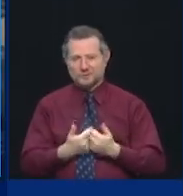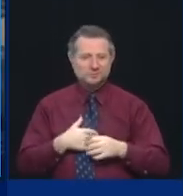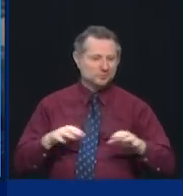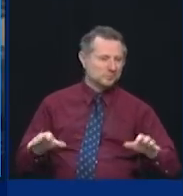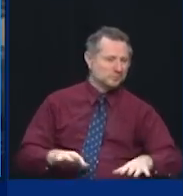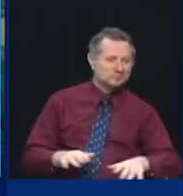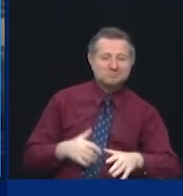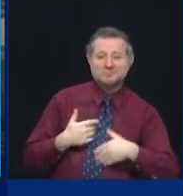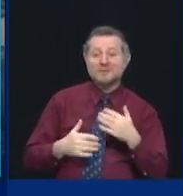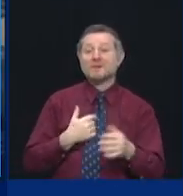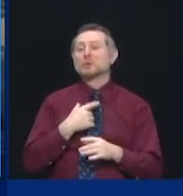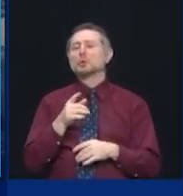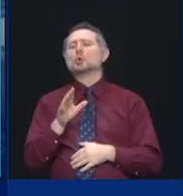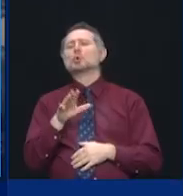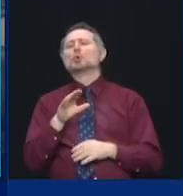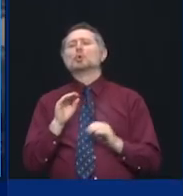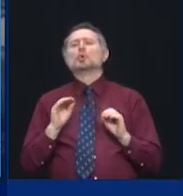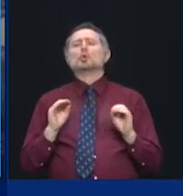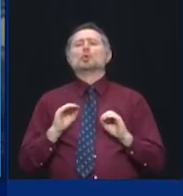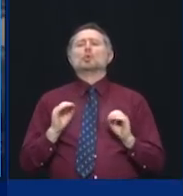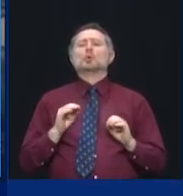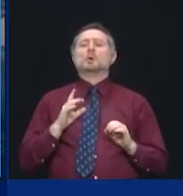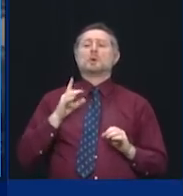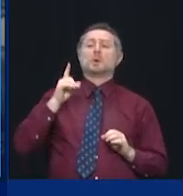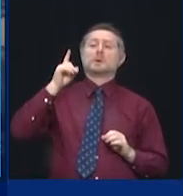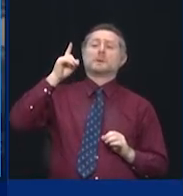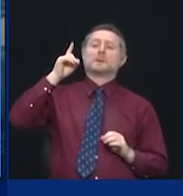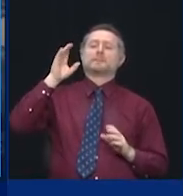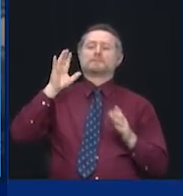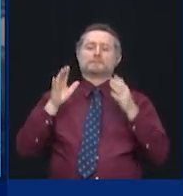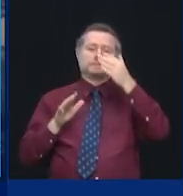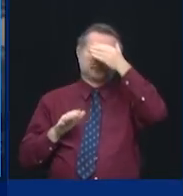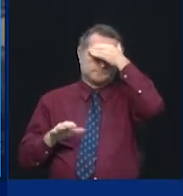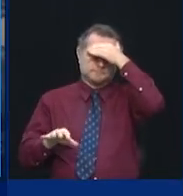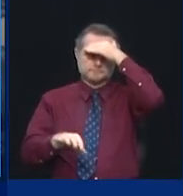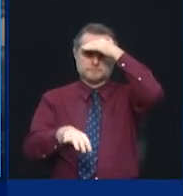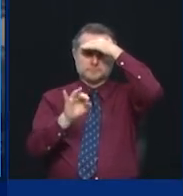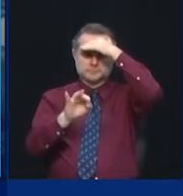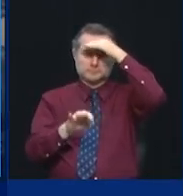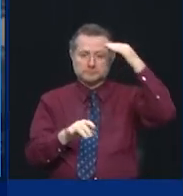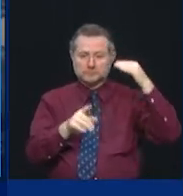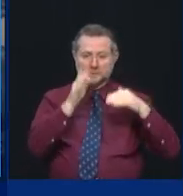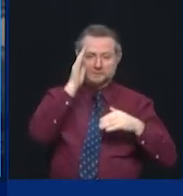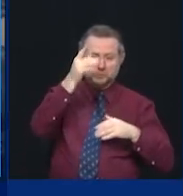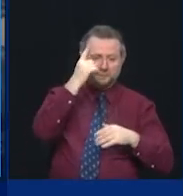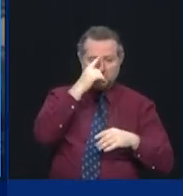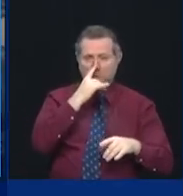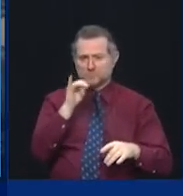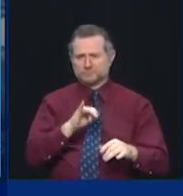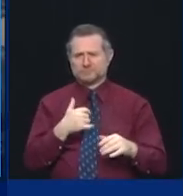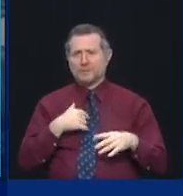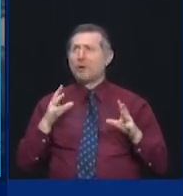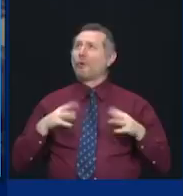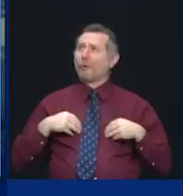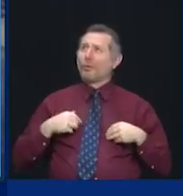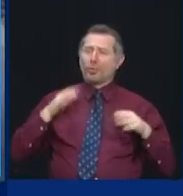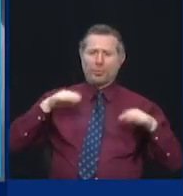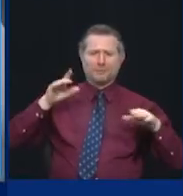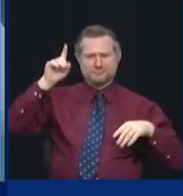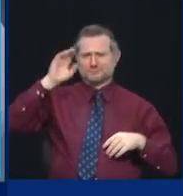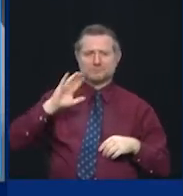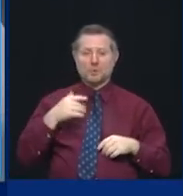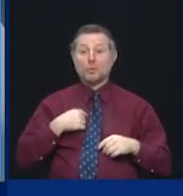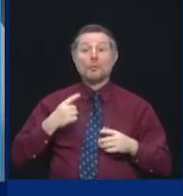predestined future here for New York. It is what we make it to be. It is what